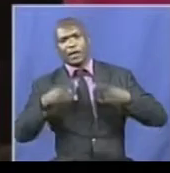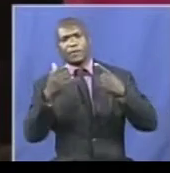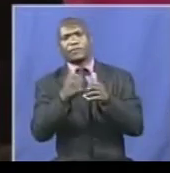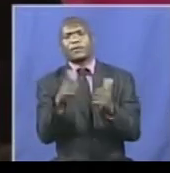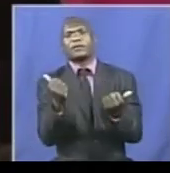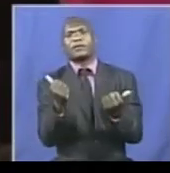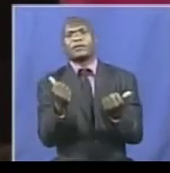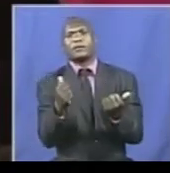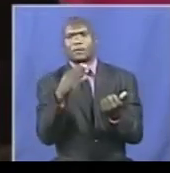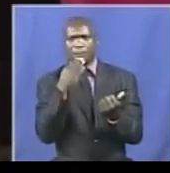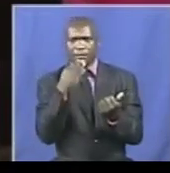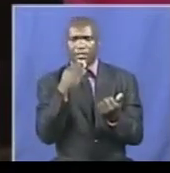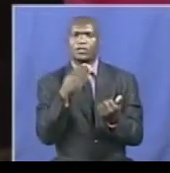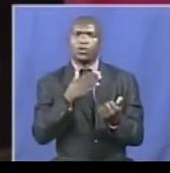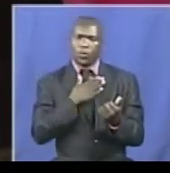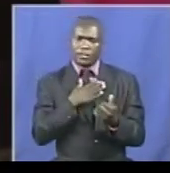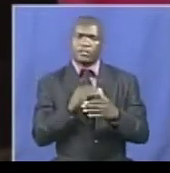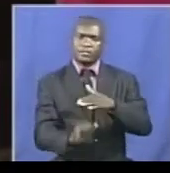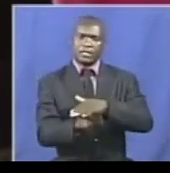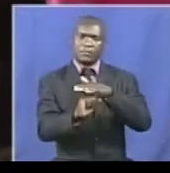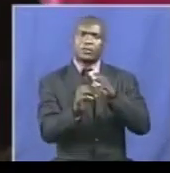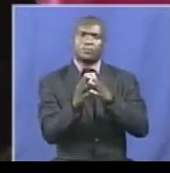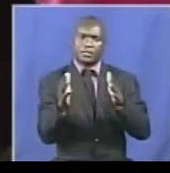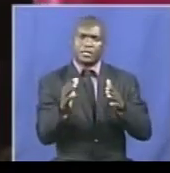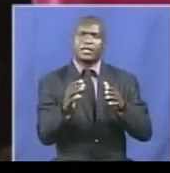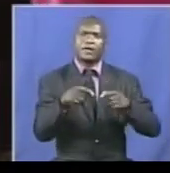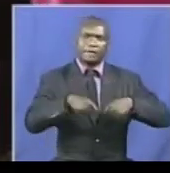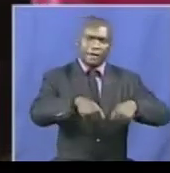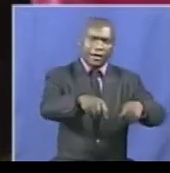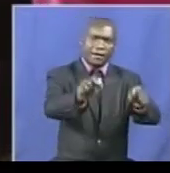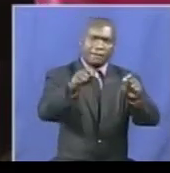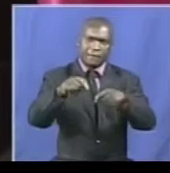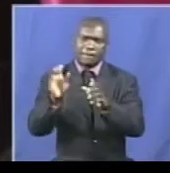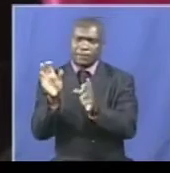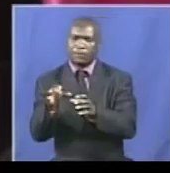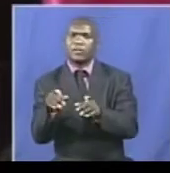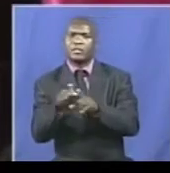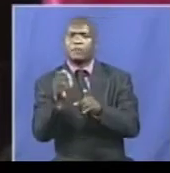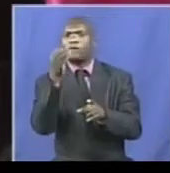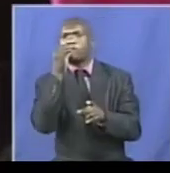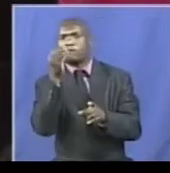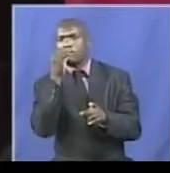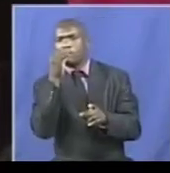balances crop and livestock production in accordance with relevant agro